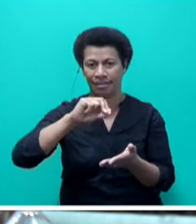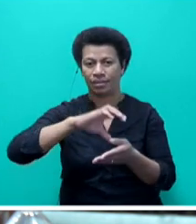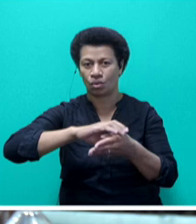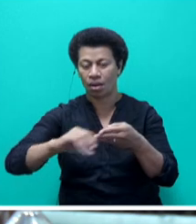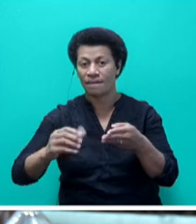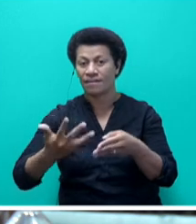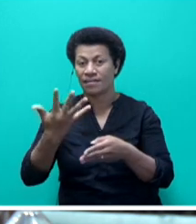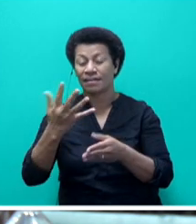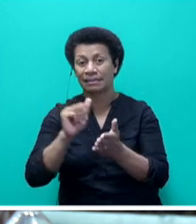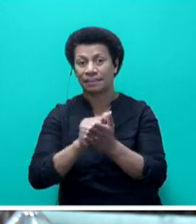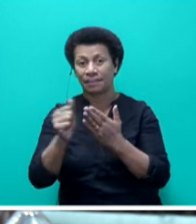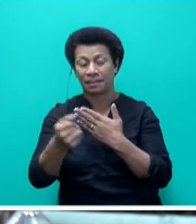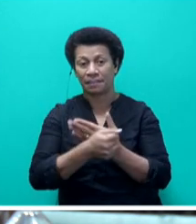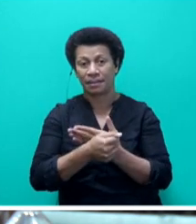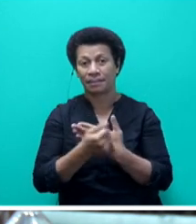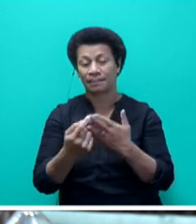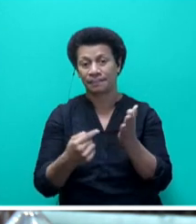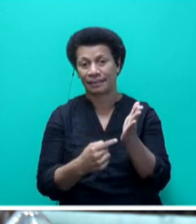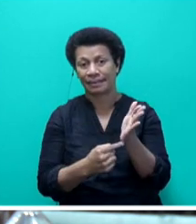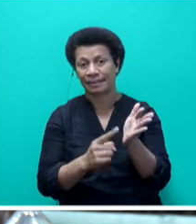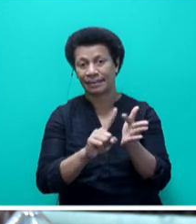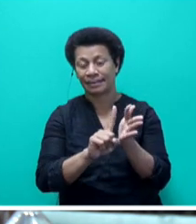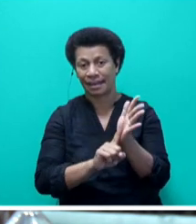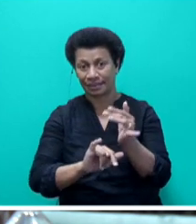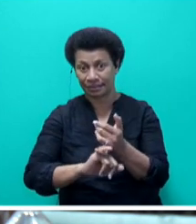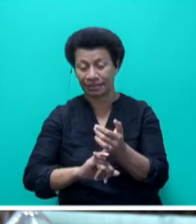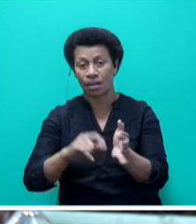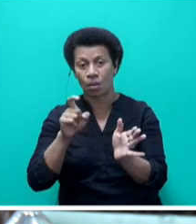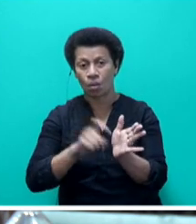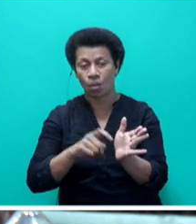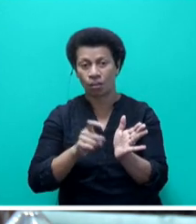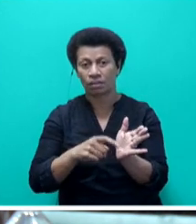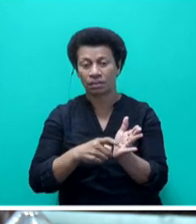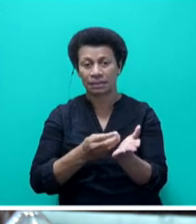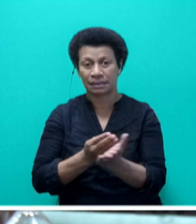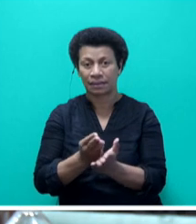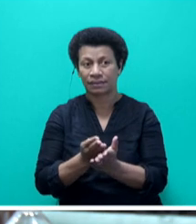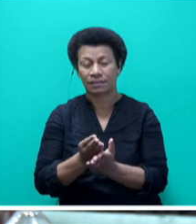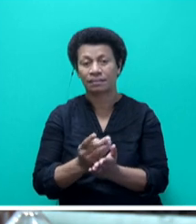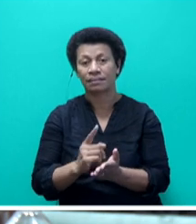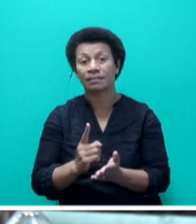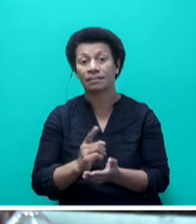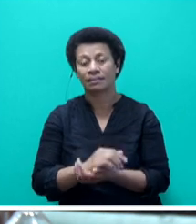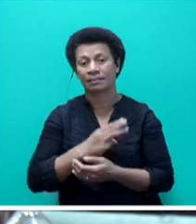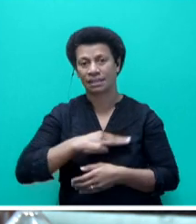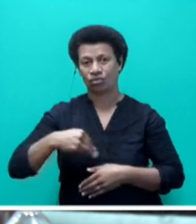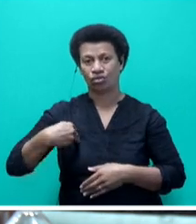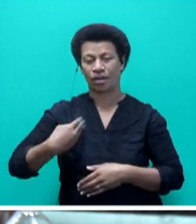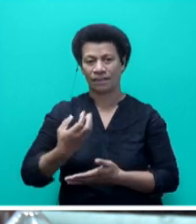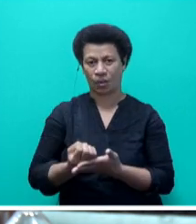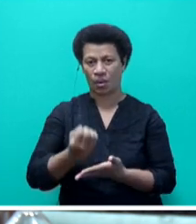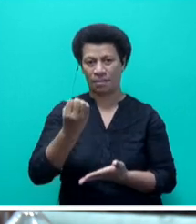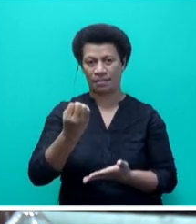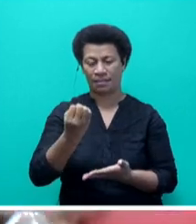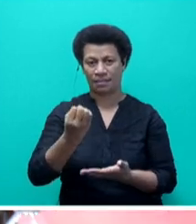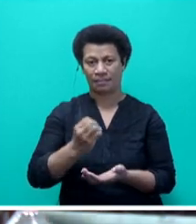5 September, sir. The TELS loan service will facilitate the payment on behalf of the Ministry of Economy. As